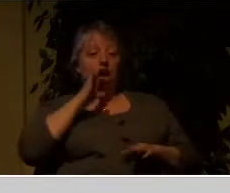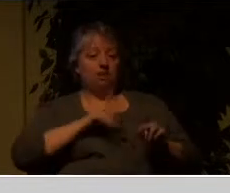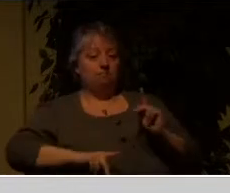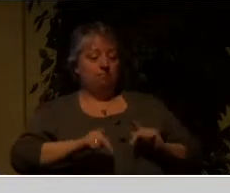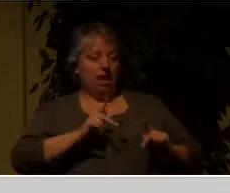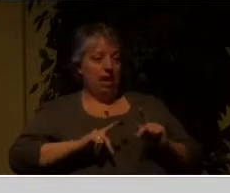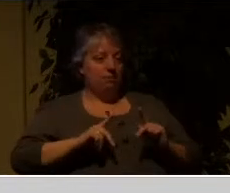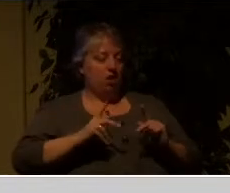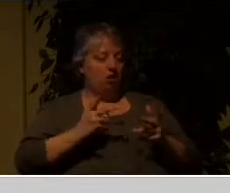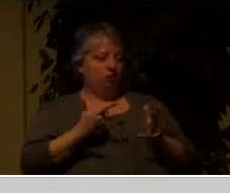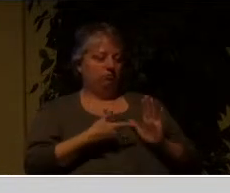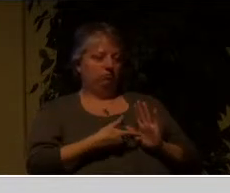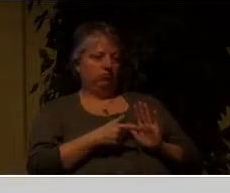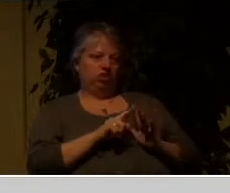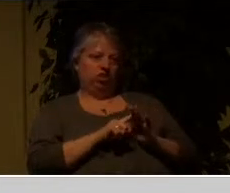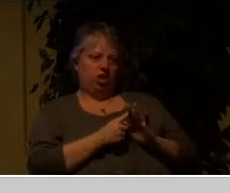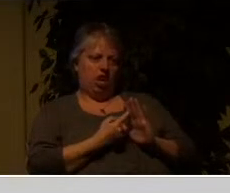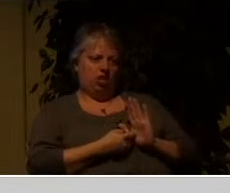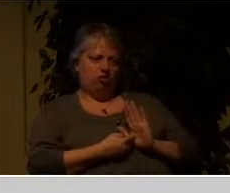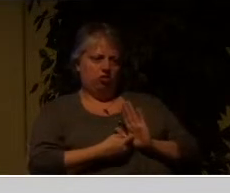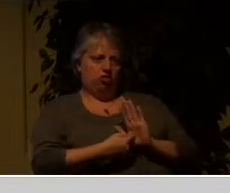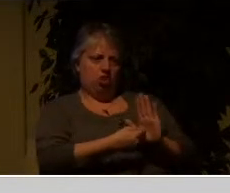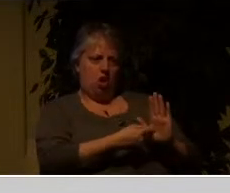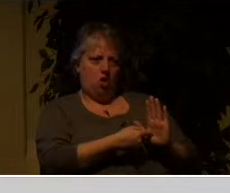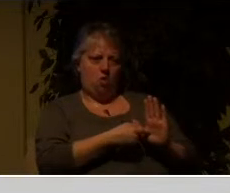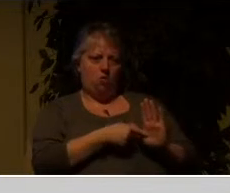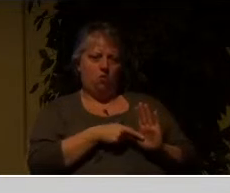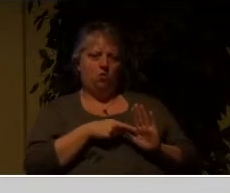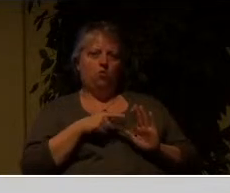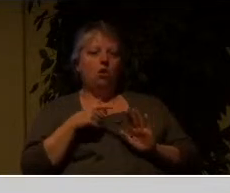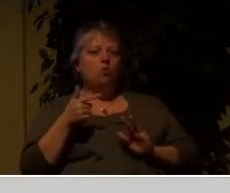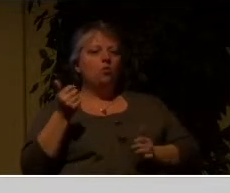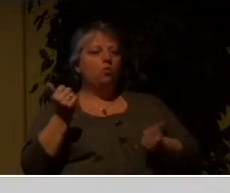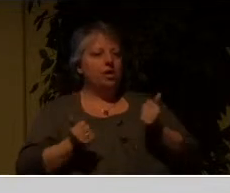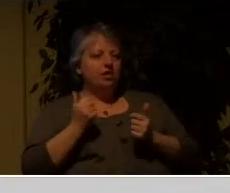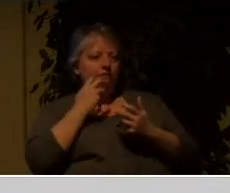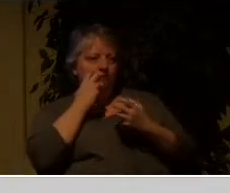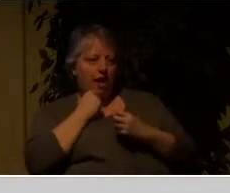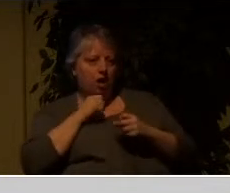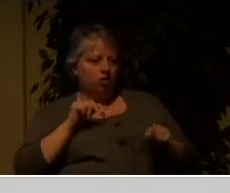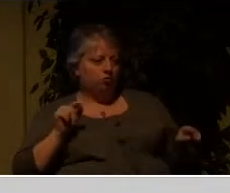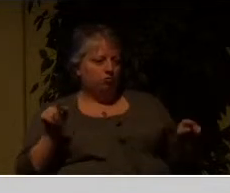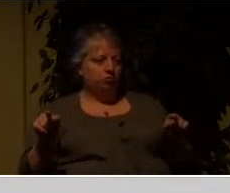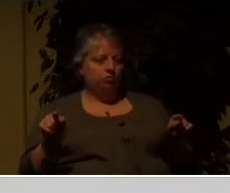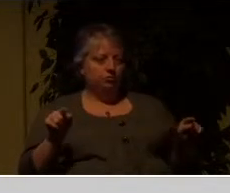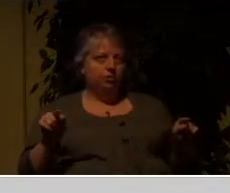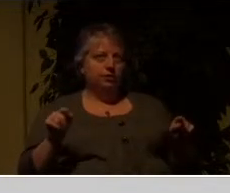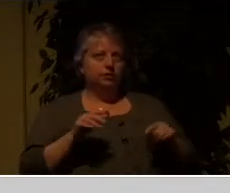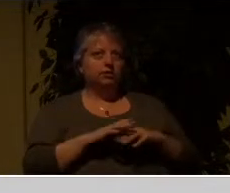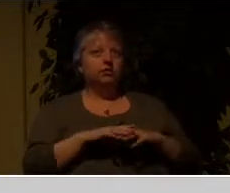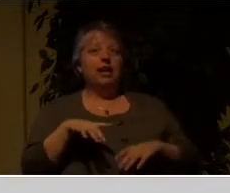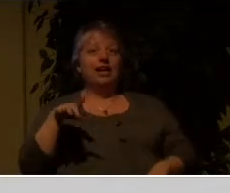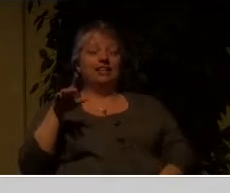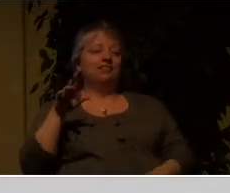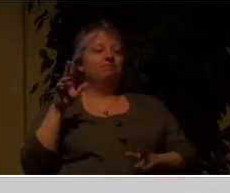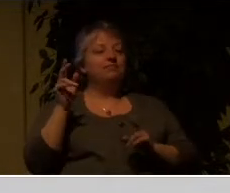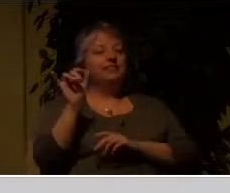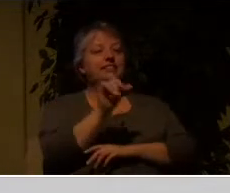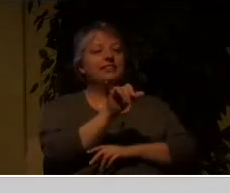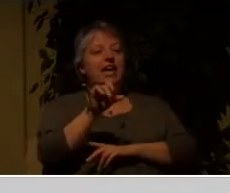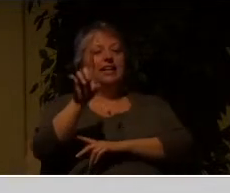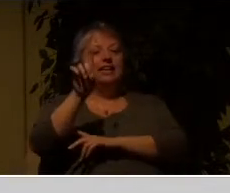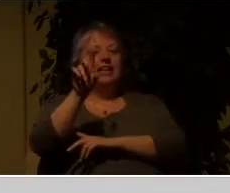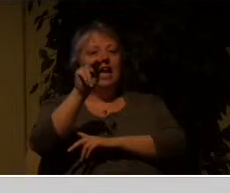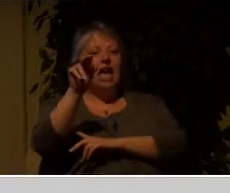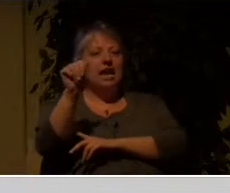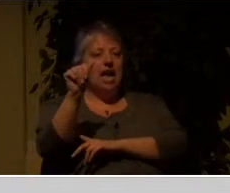to the degree the world embodies these values, as this DNA, this seed grows